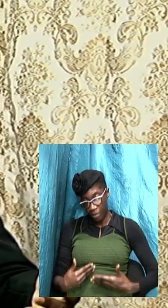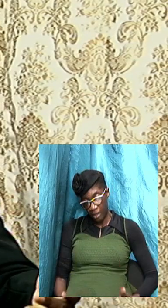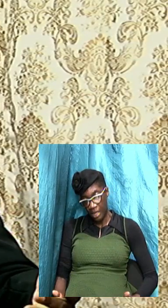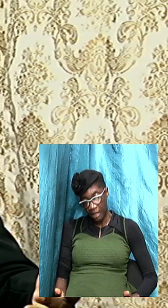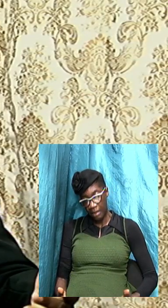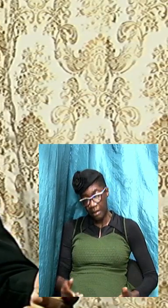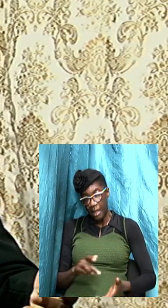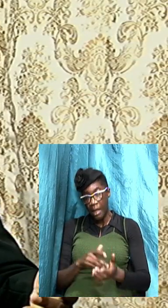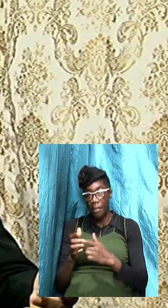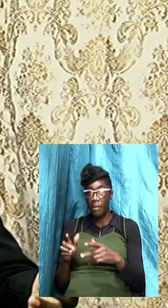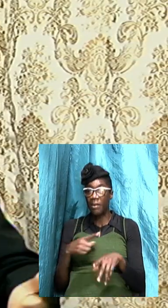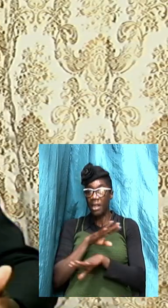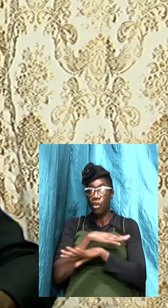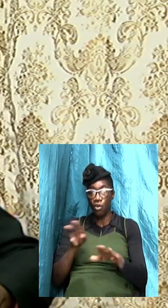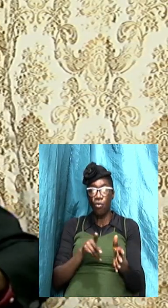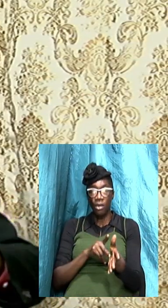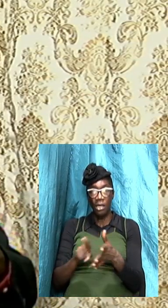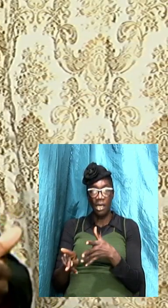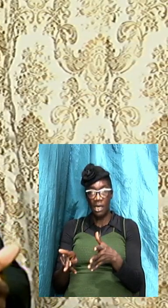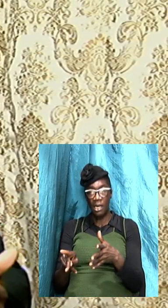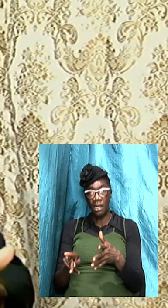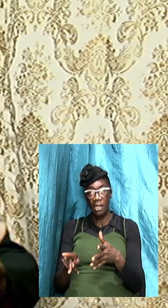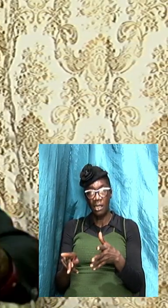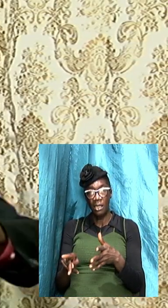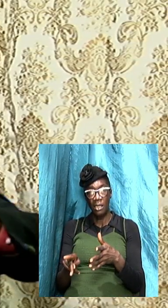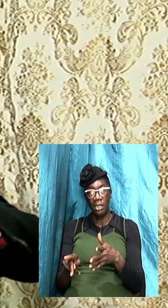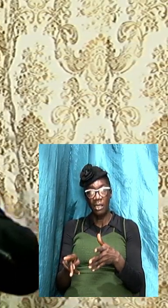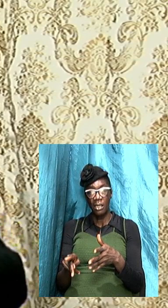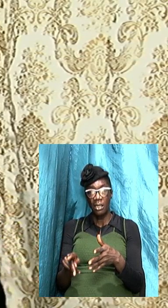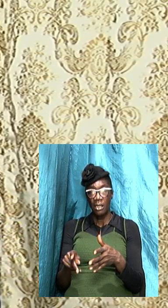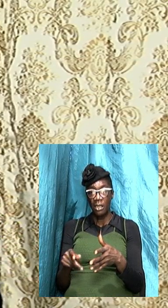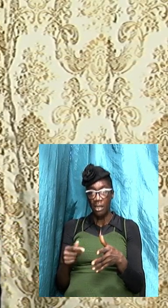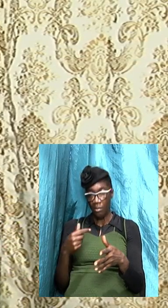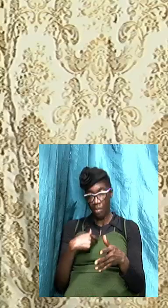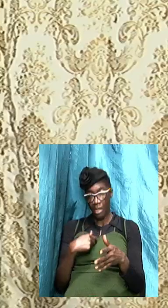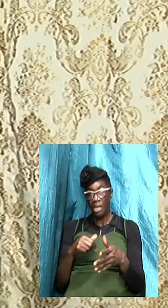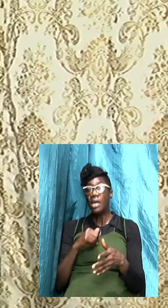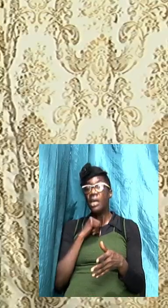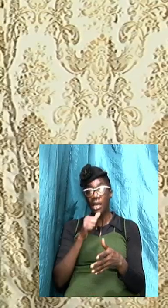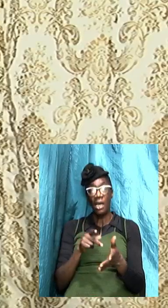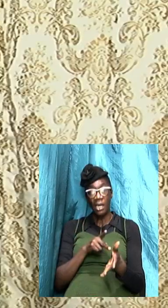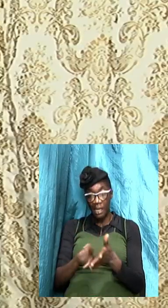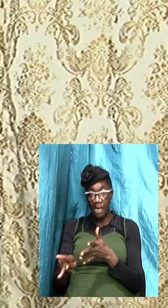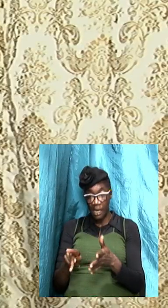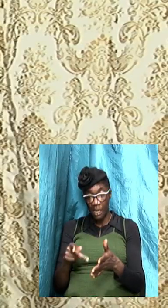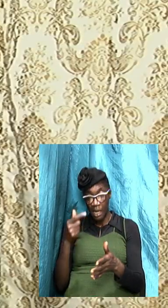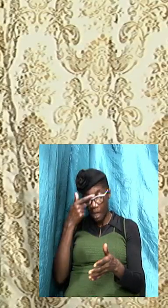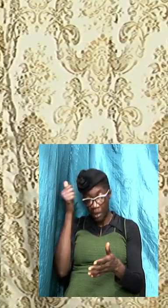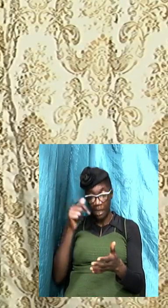kill so when they hear dough shall not kill them say look you not going kill because the Bible says so